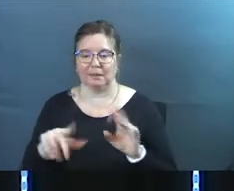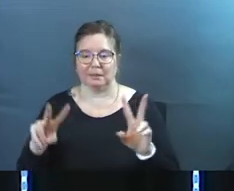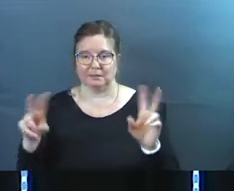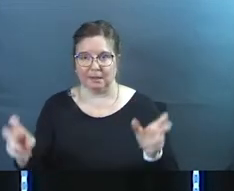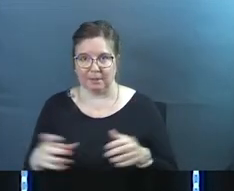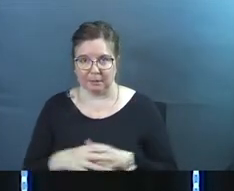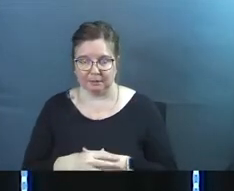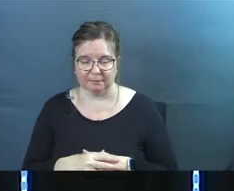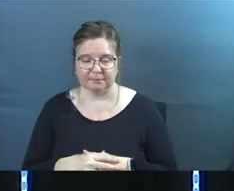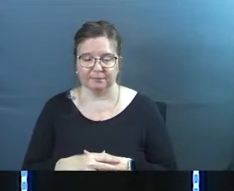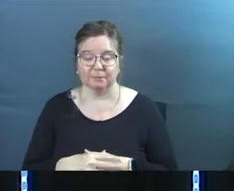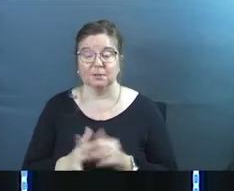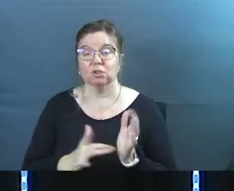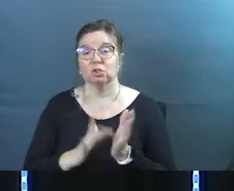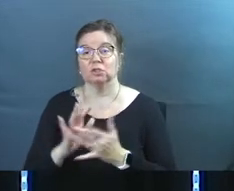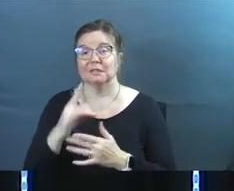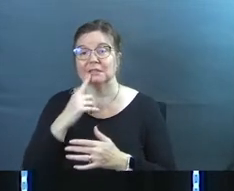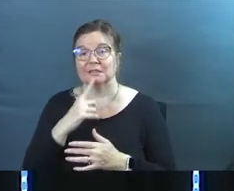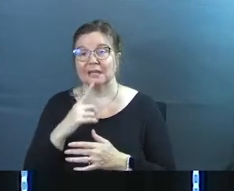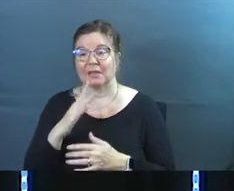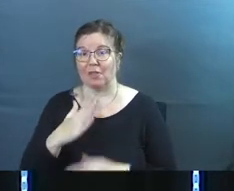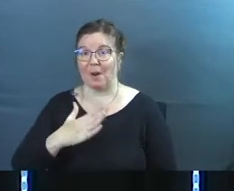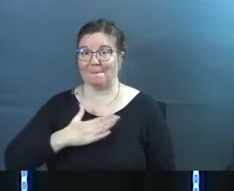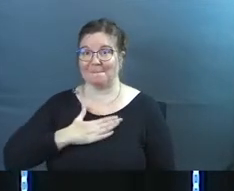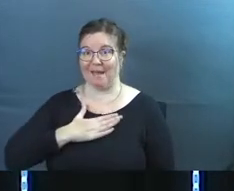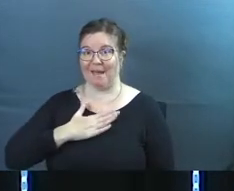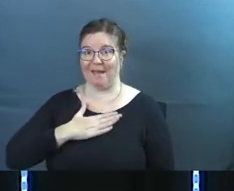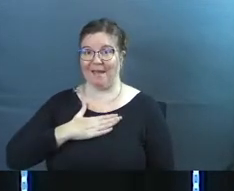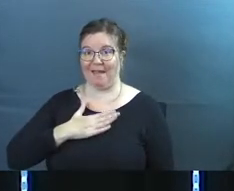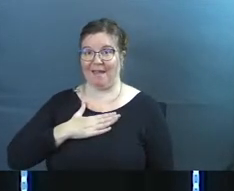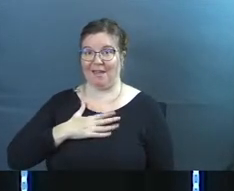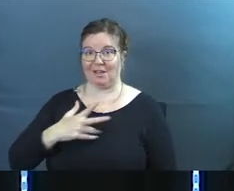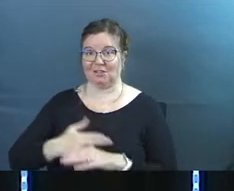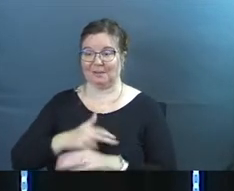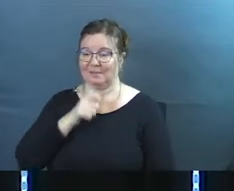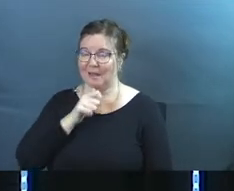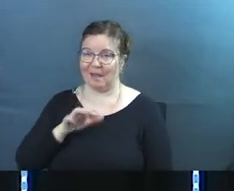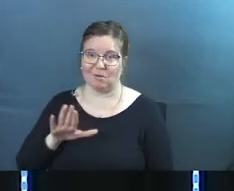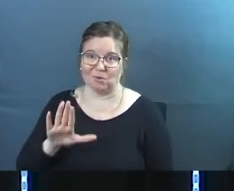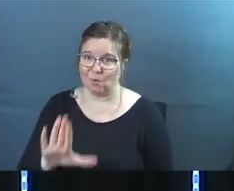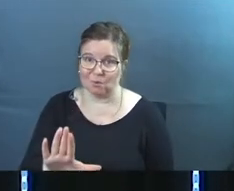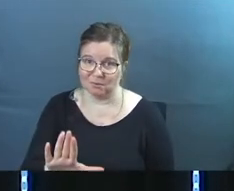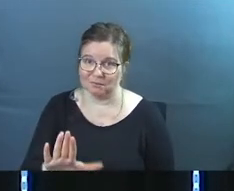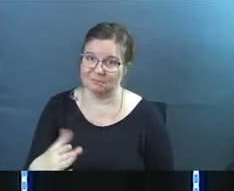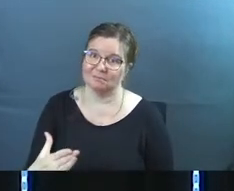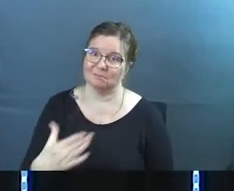cornerstone on this topic, is Jesus said, they're my sheep. They're not yours.